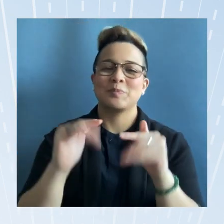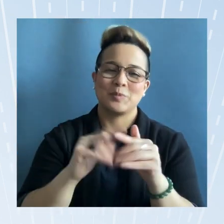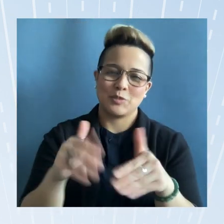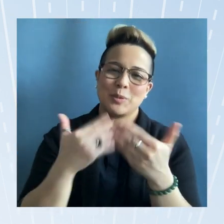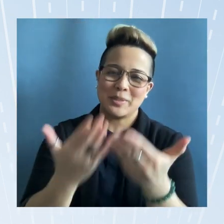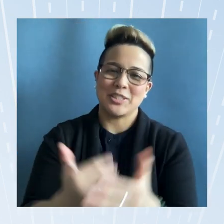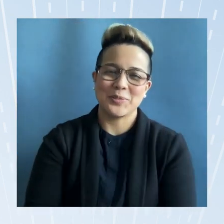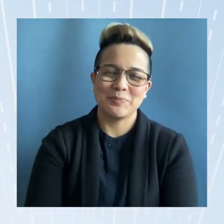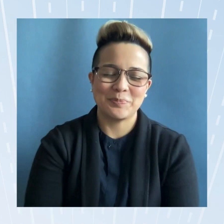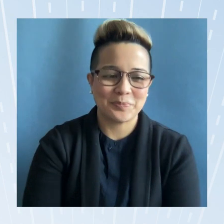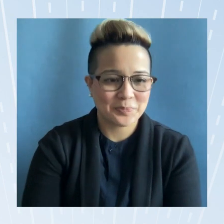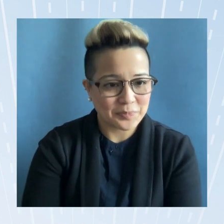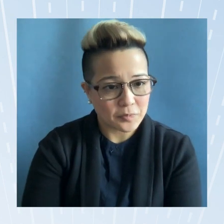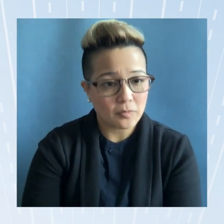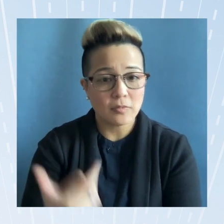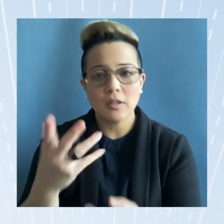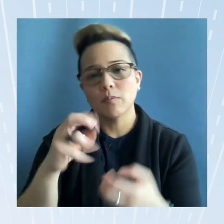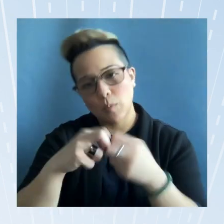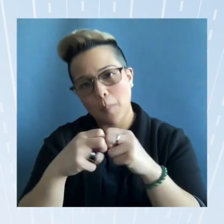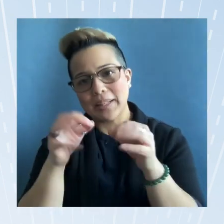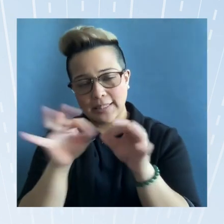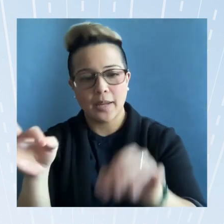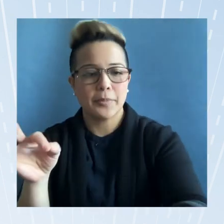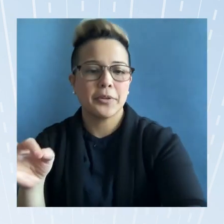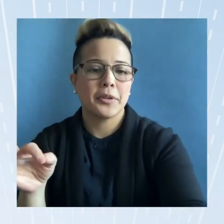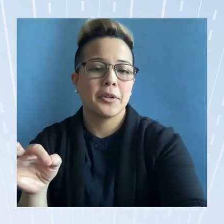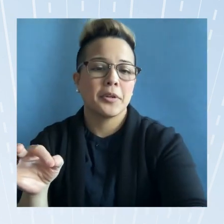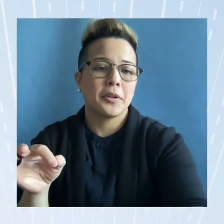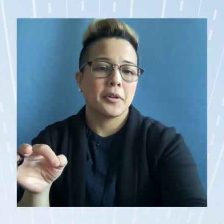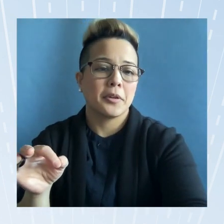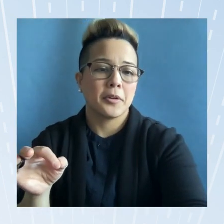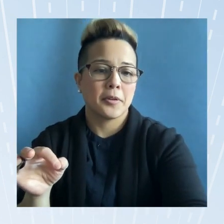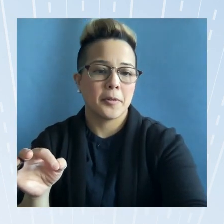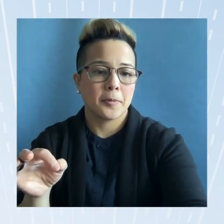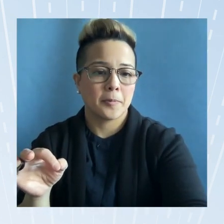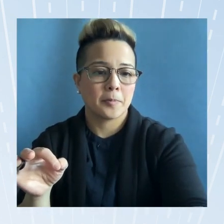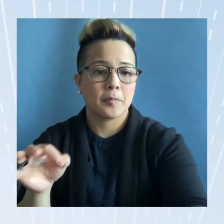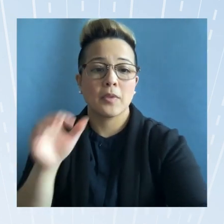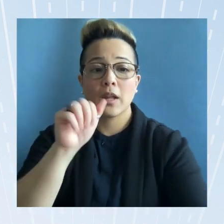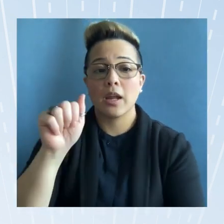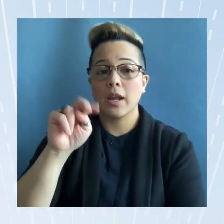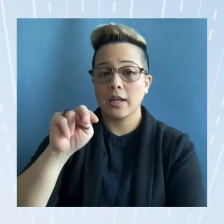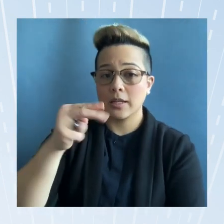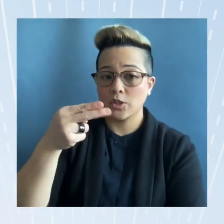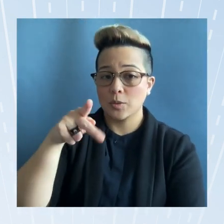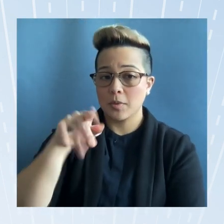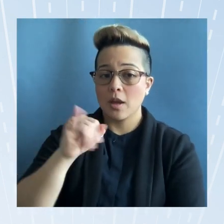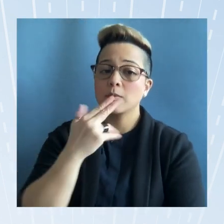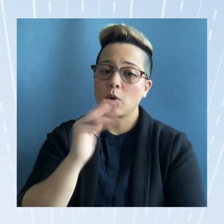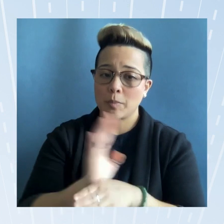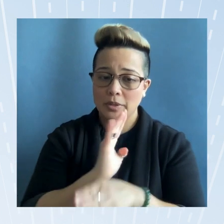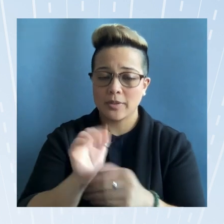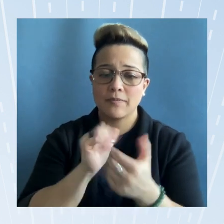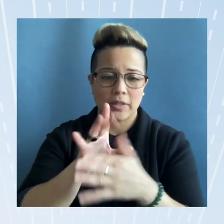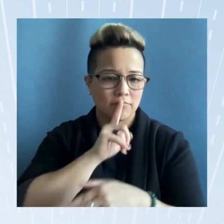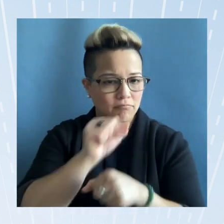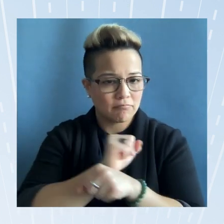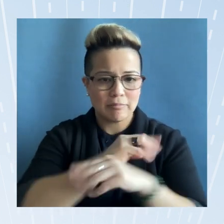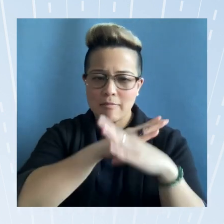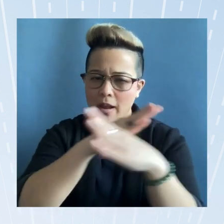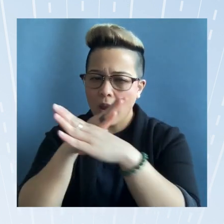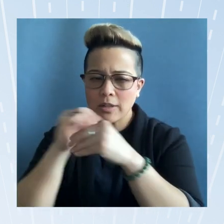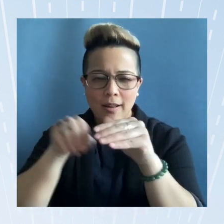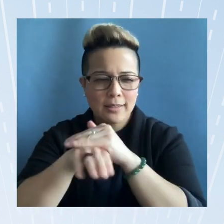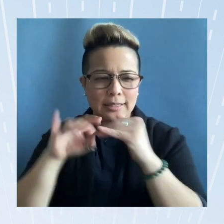the problem statement anhpi small businesses face barriers in accessing international markets